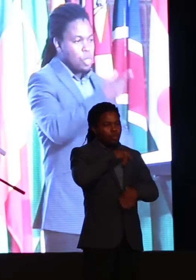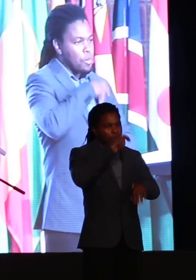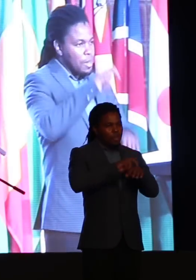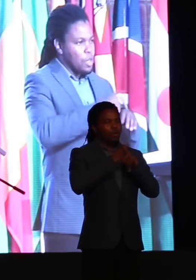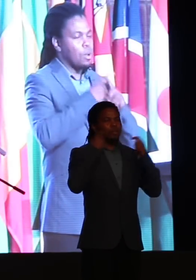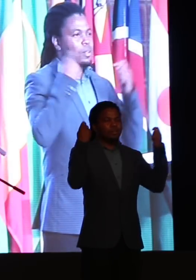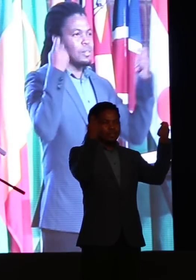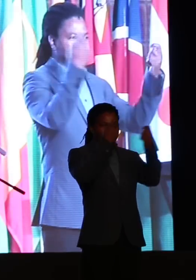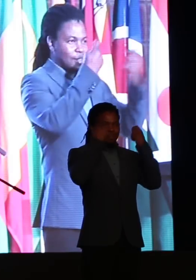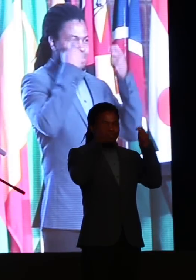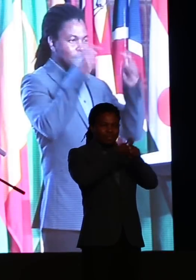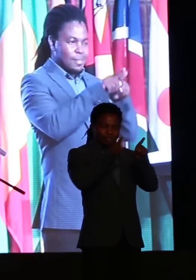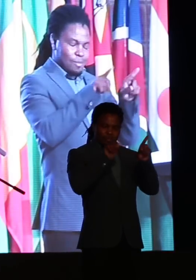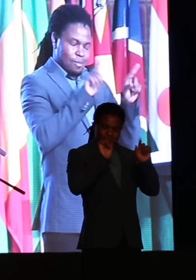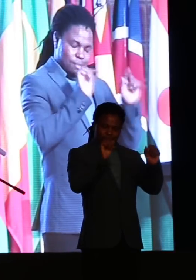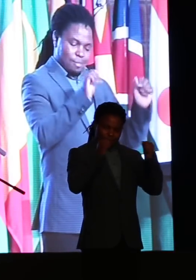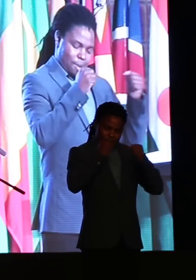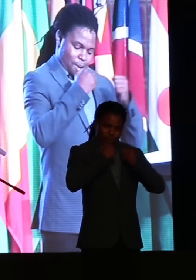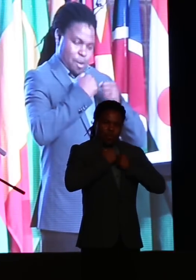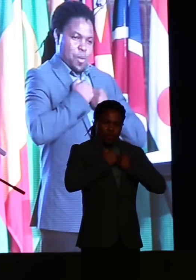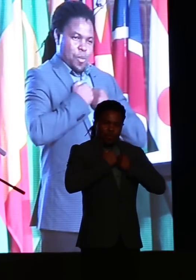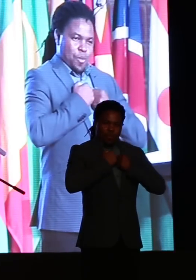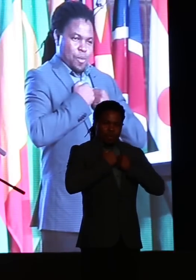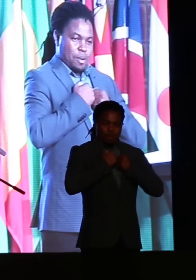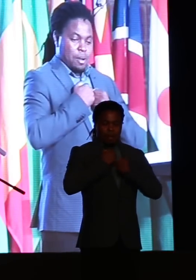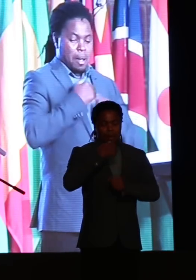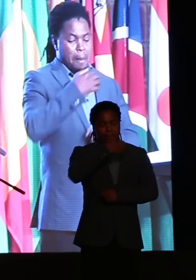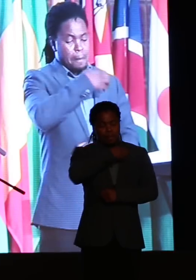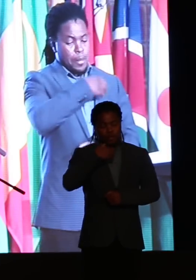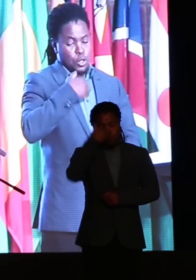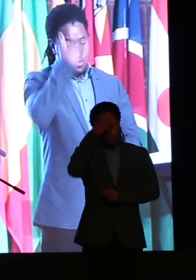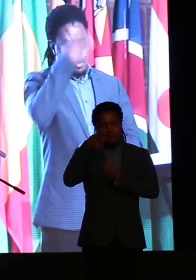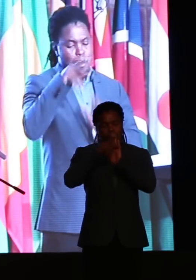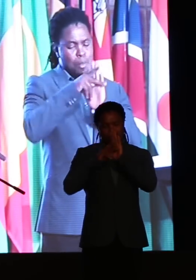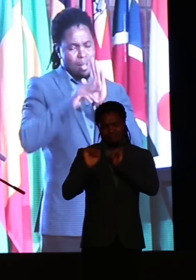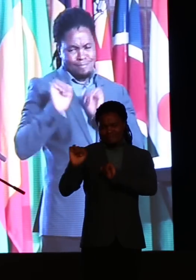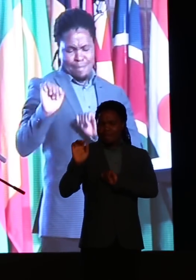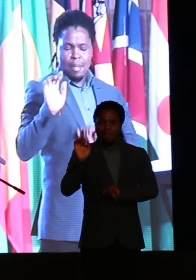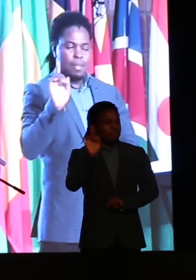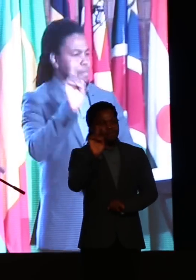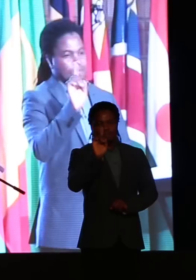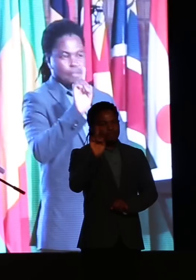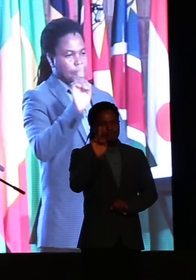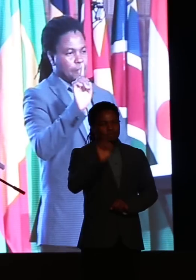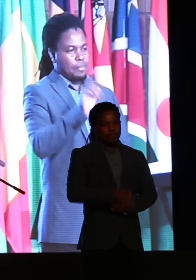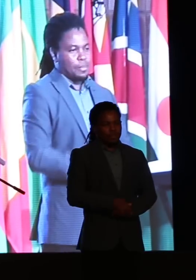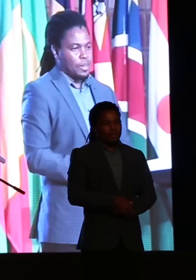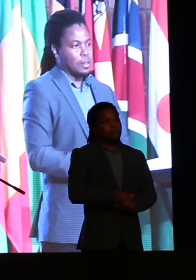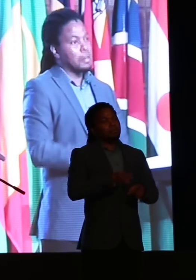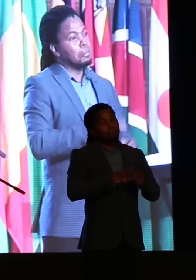it as our own. So it's not the project of President Zuma, it's not the project of